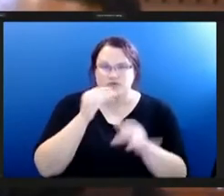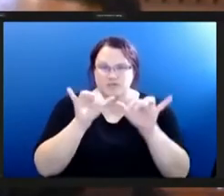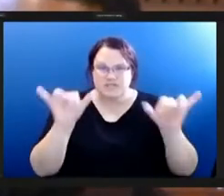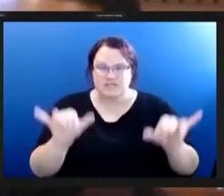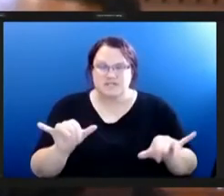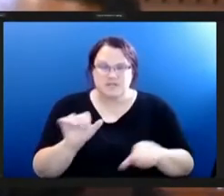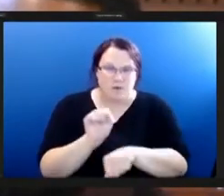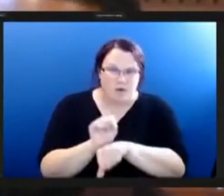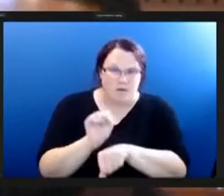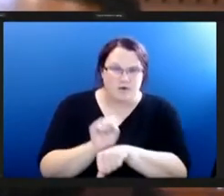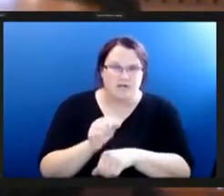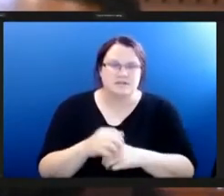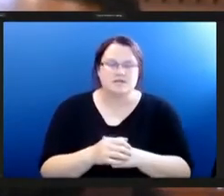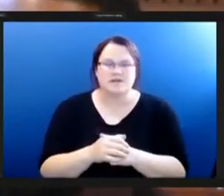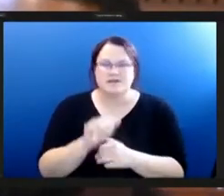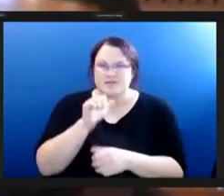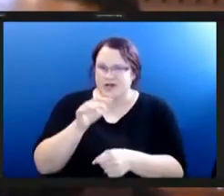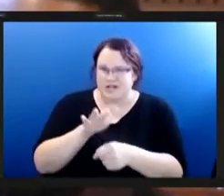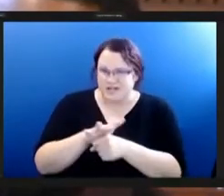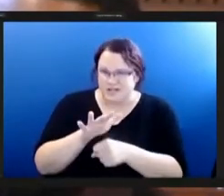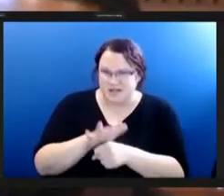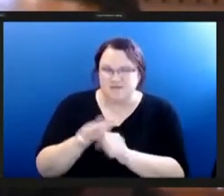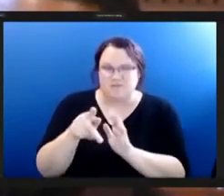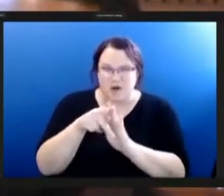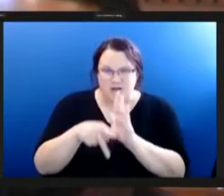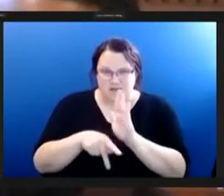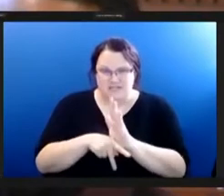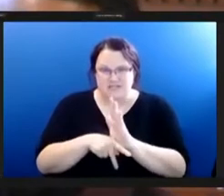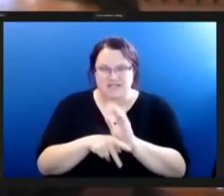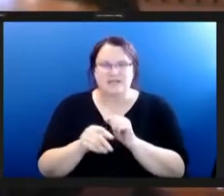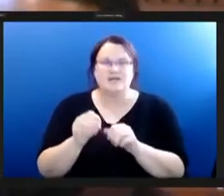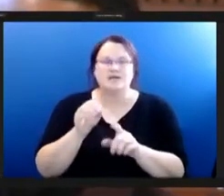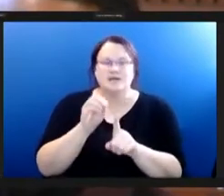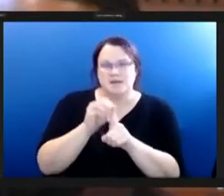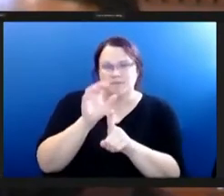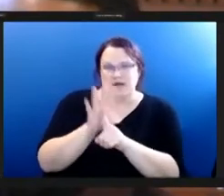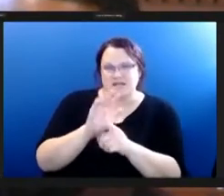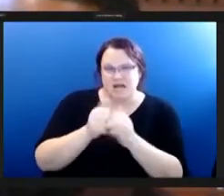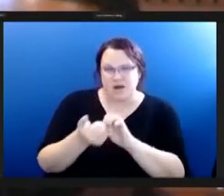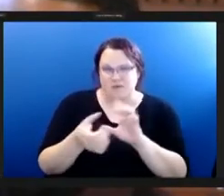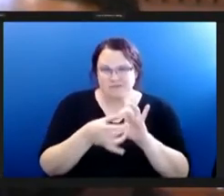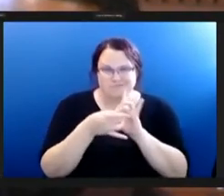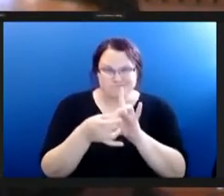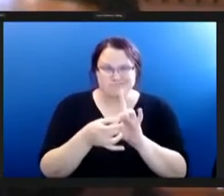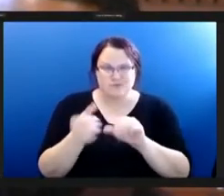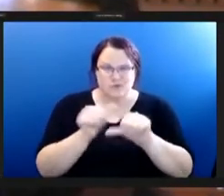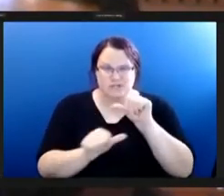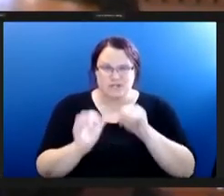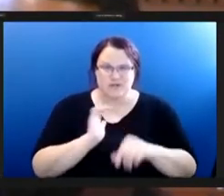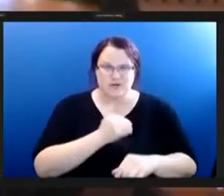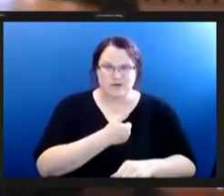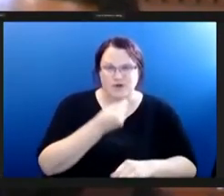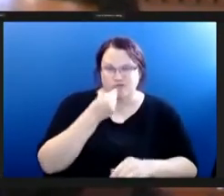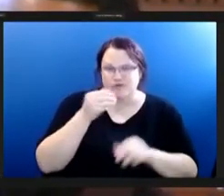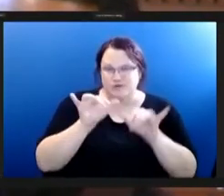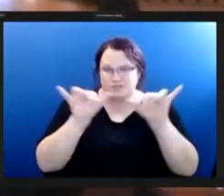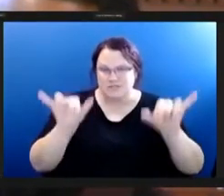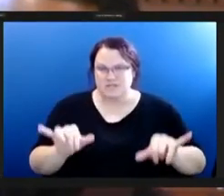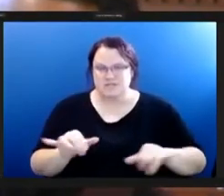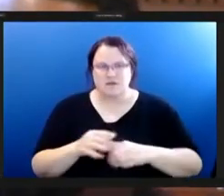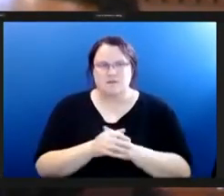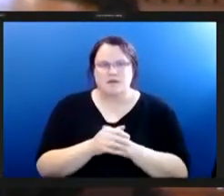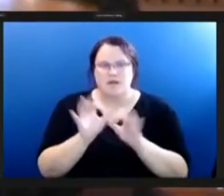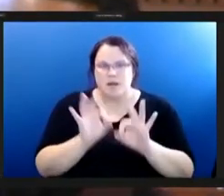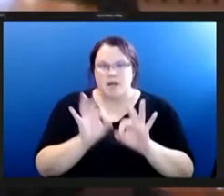current and a lack thereof of current policy impacts how we relate to each other and our food systems as inherently political beings